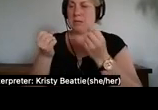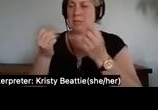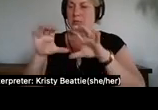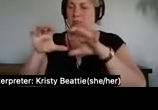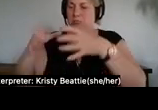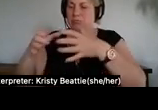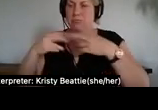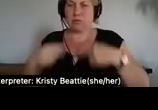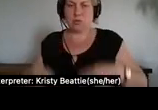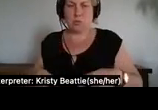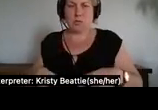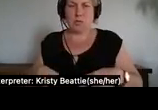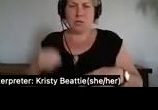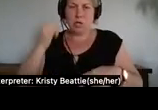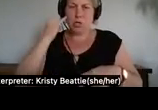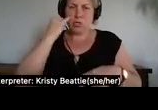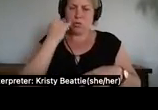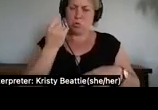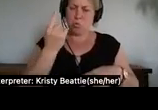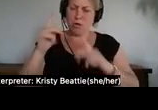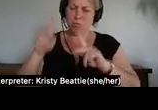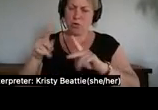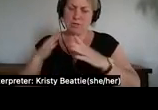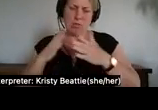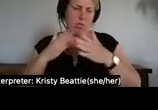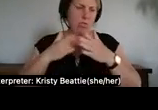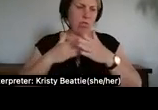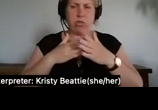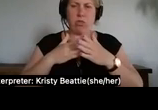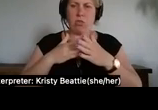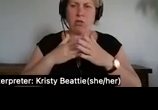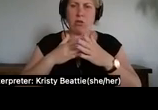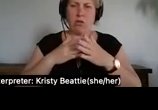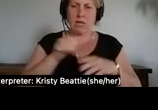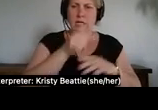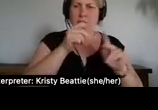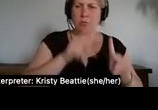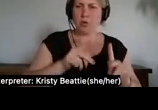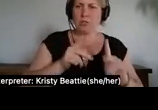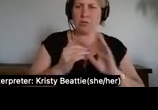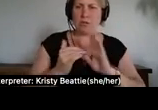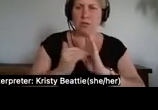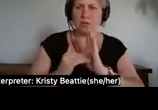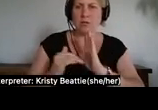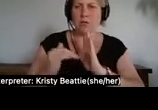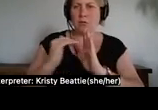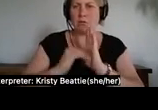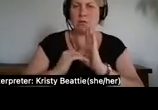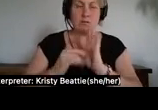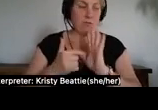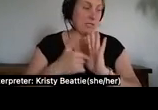act in justly towards another repeatedly for example in canada over